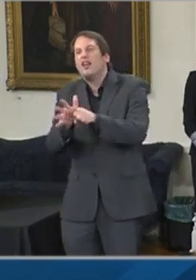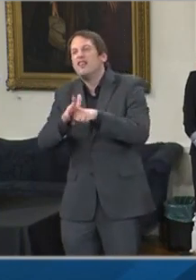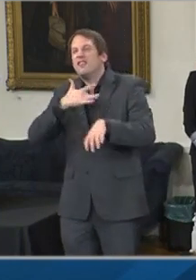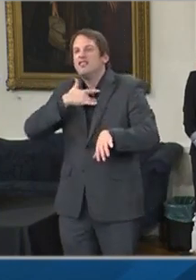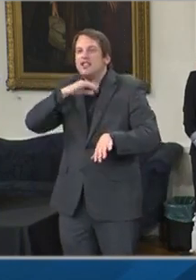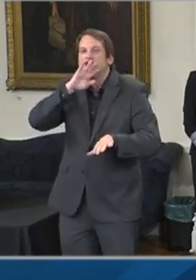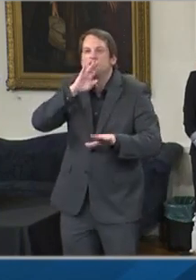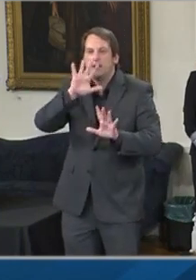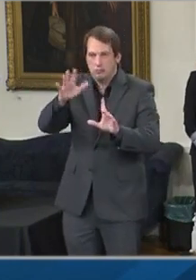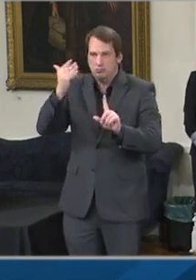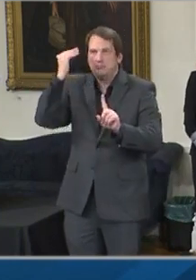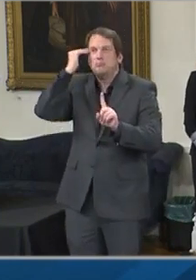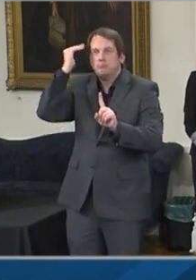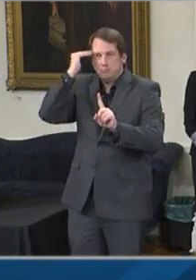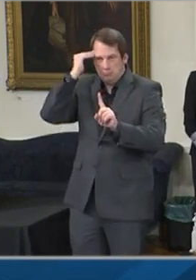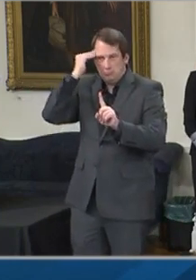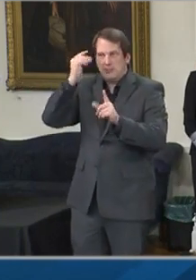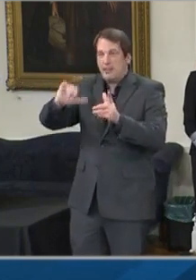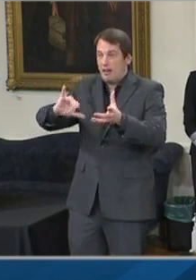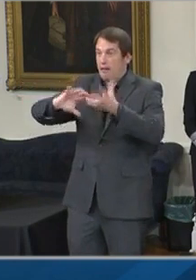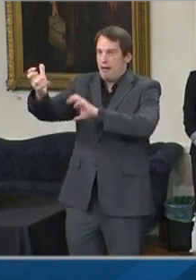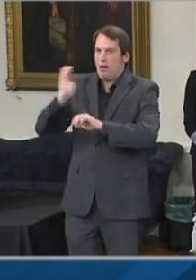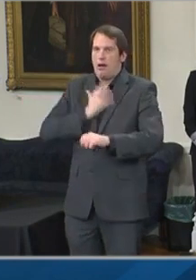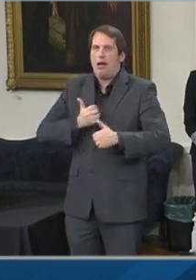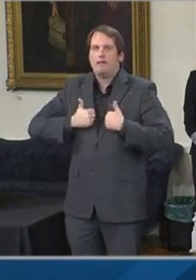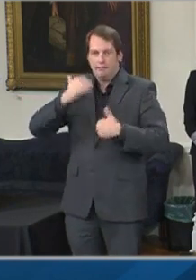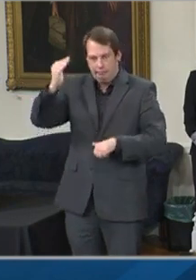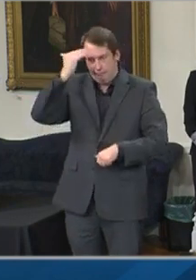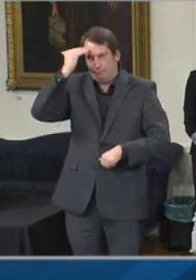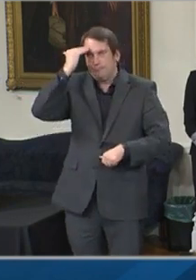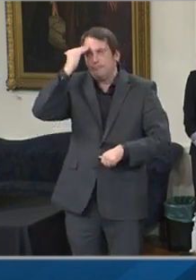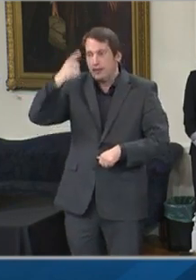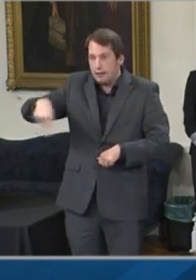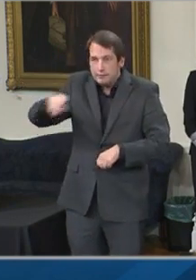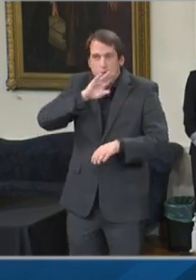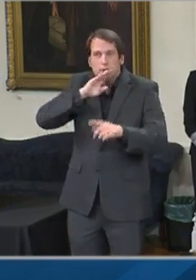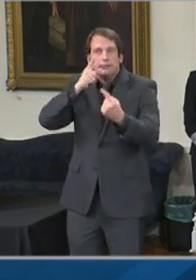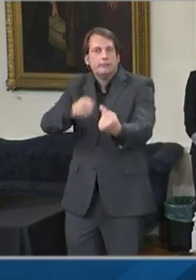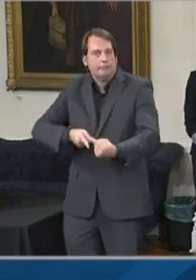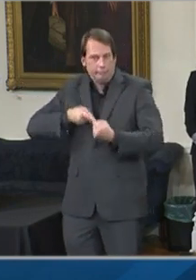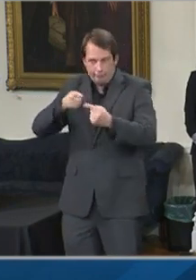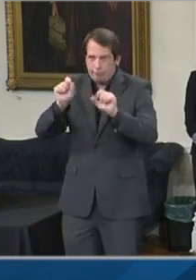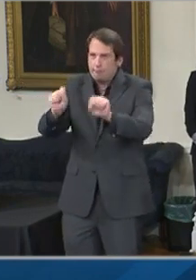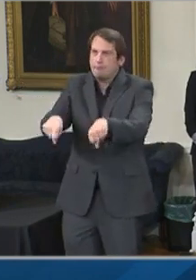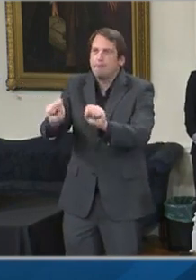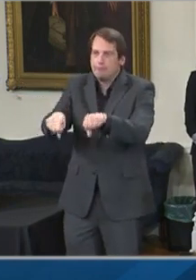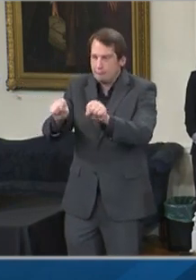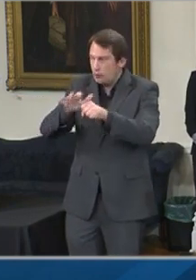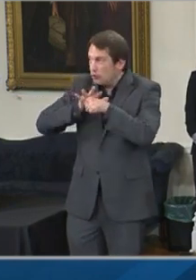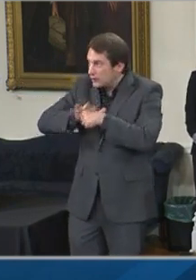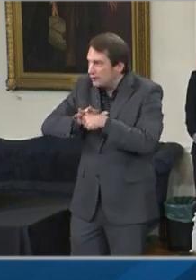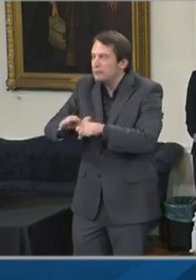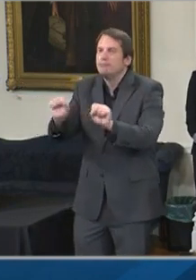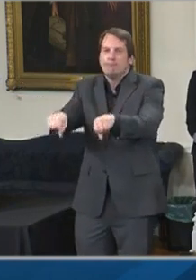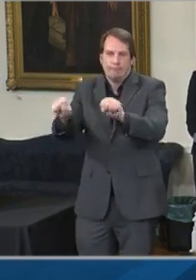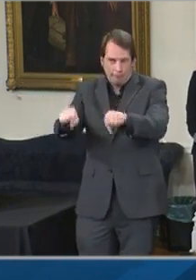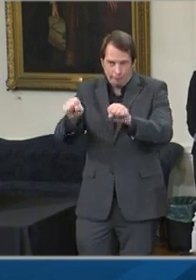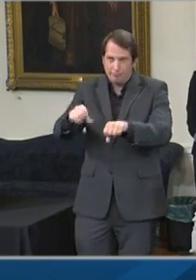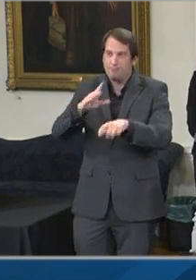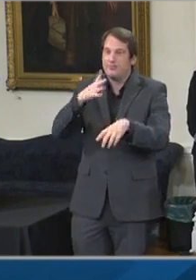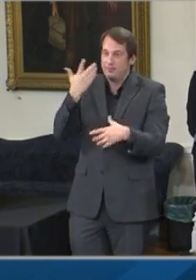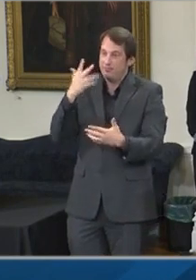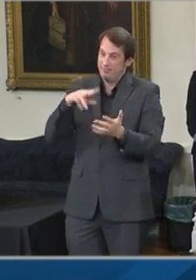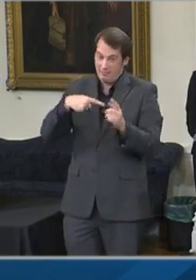experiencing a great deal of hardship and stress. This has been a very long and difficult year for all of us.